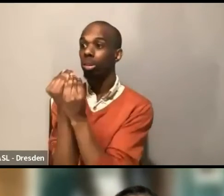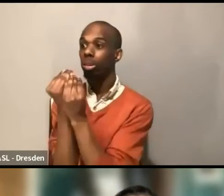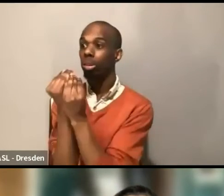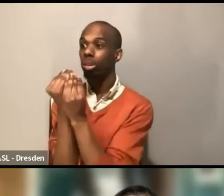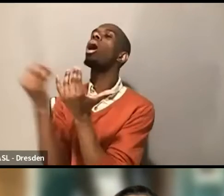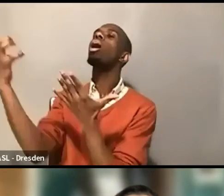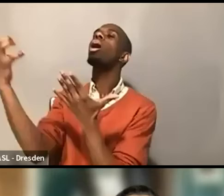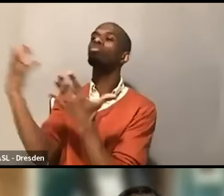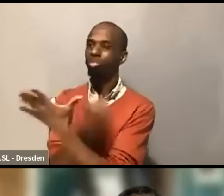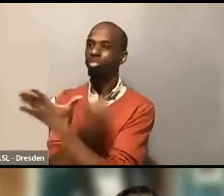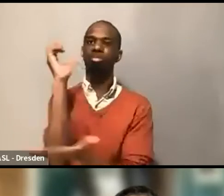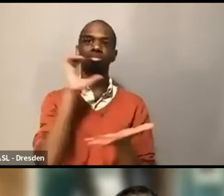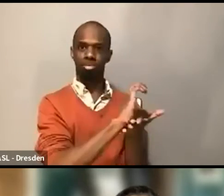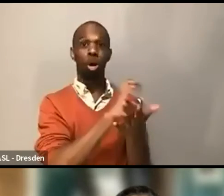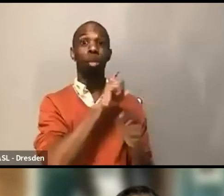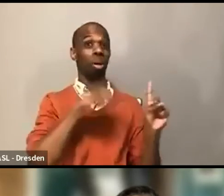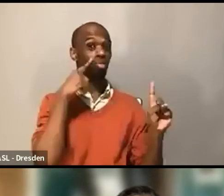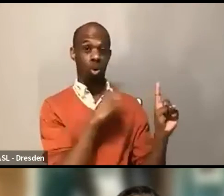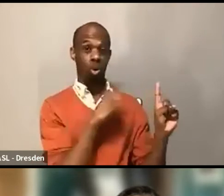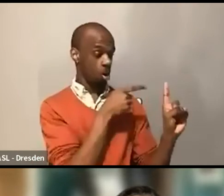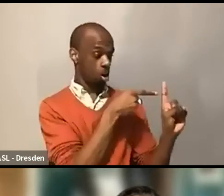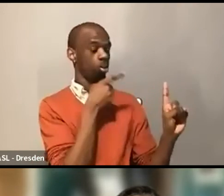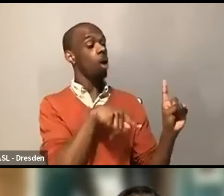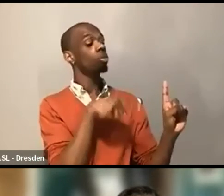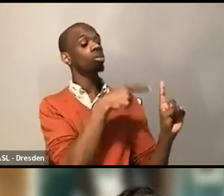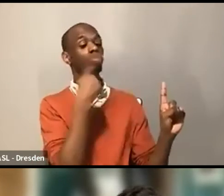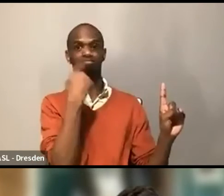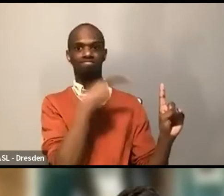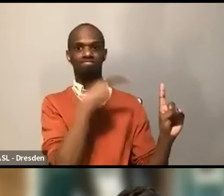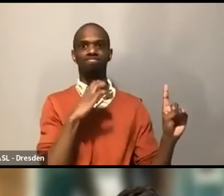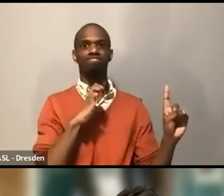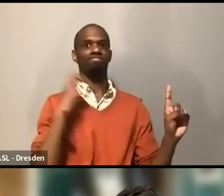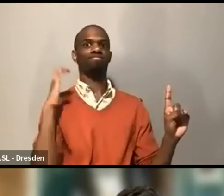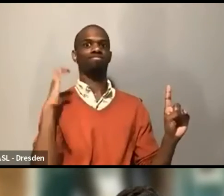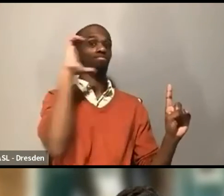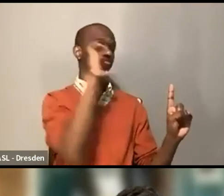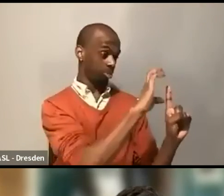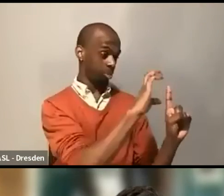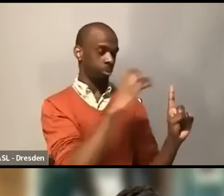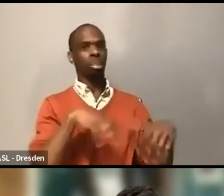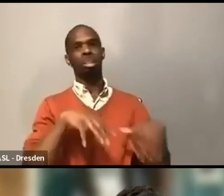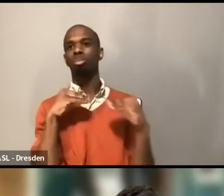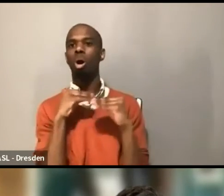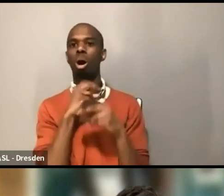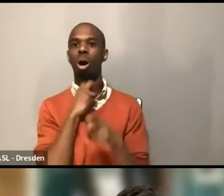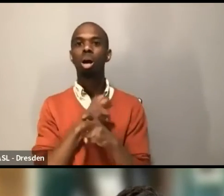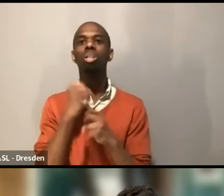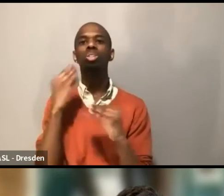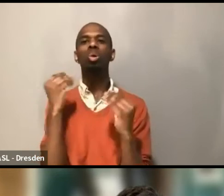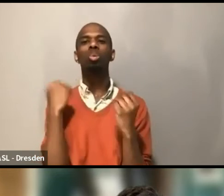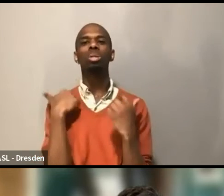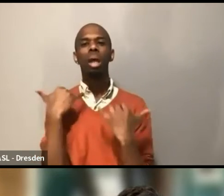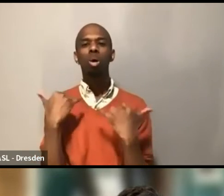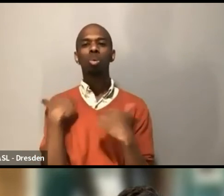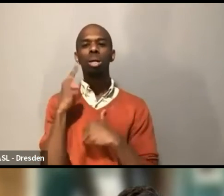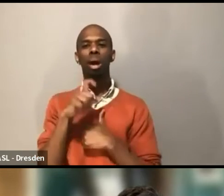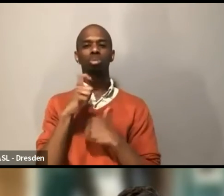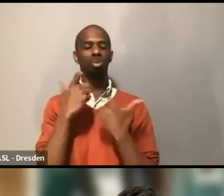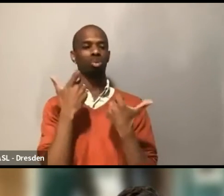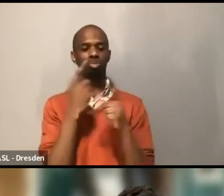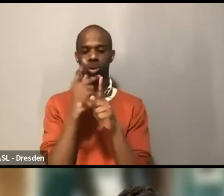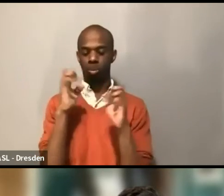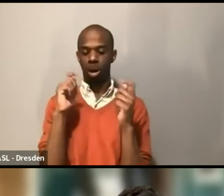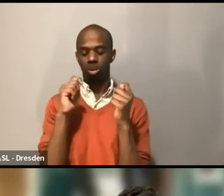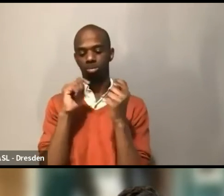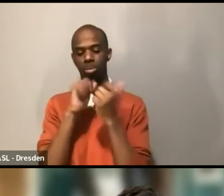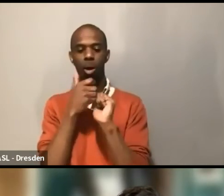adopting communal responsibility to create access so that financially caregiver support is not prohibitive. Um, I also want to talk